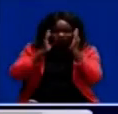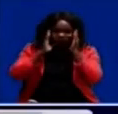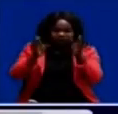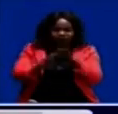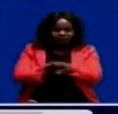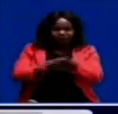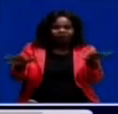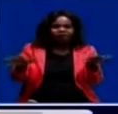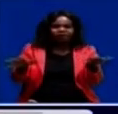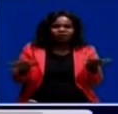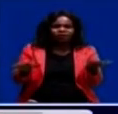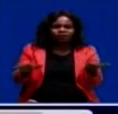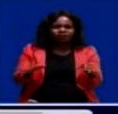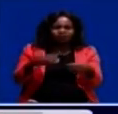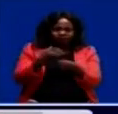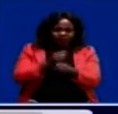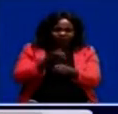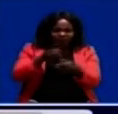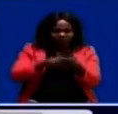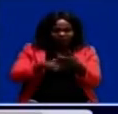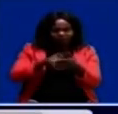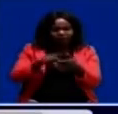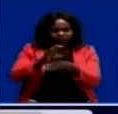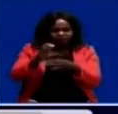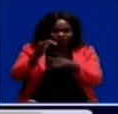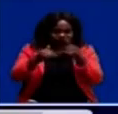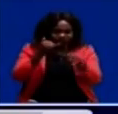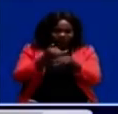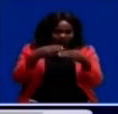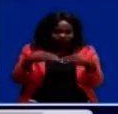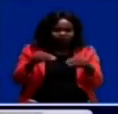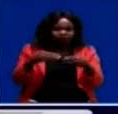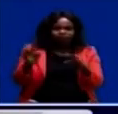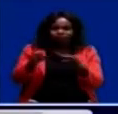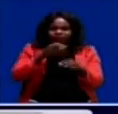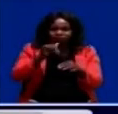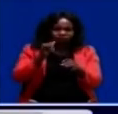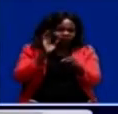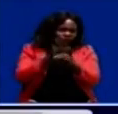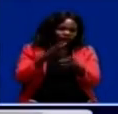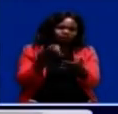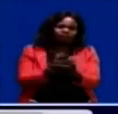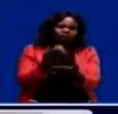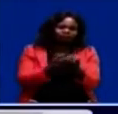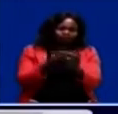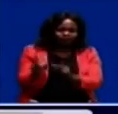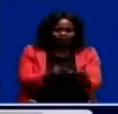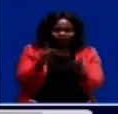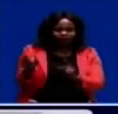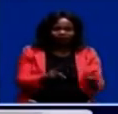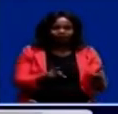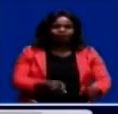diversification so that the fluctuations in the price of copper on the international market does not affect economic performance.